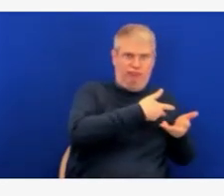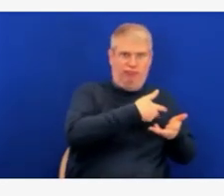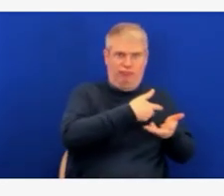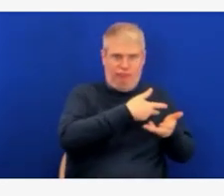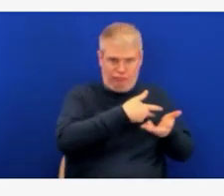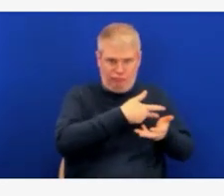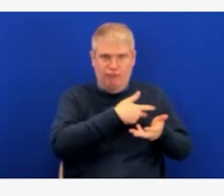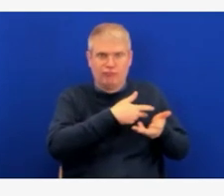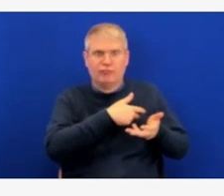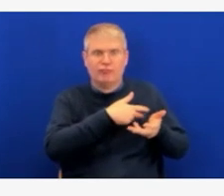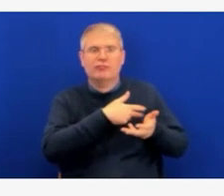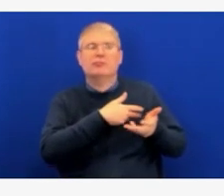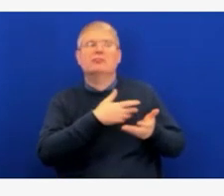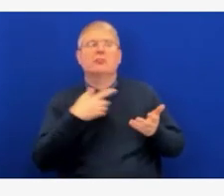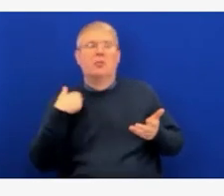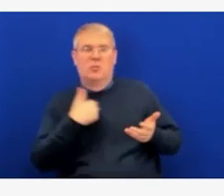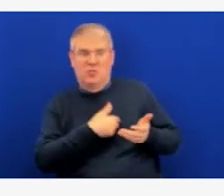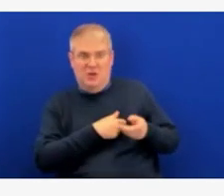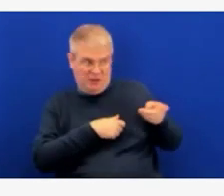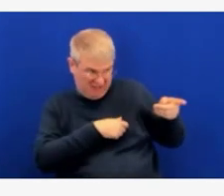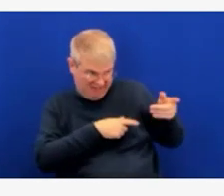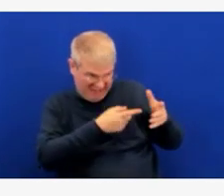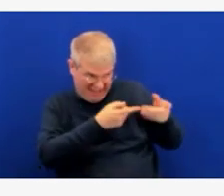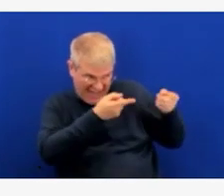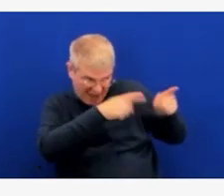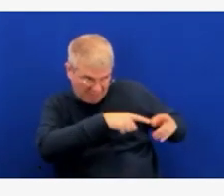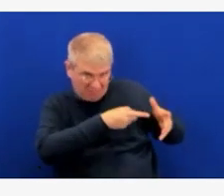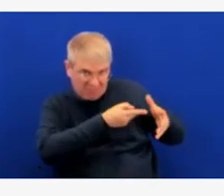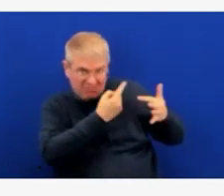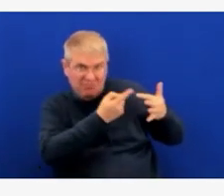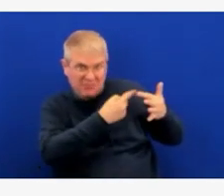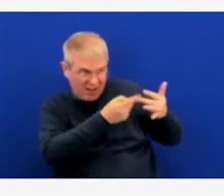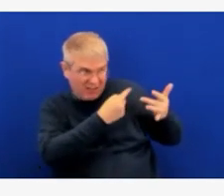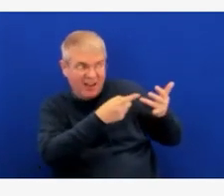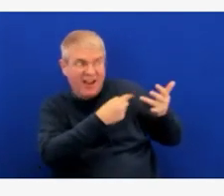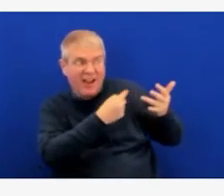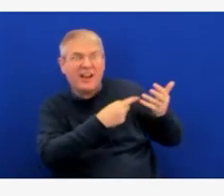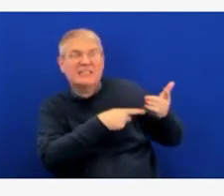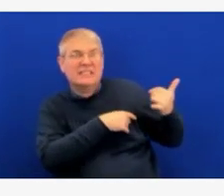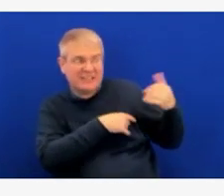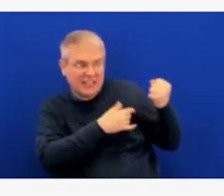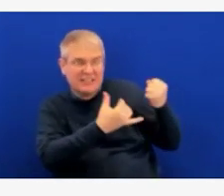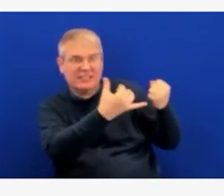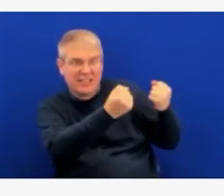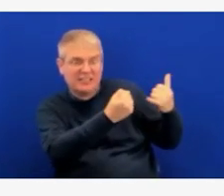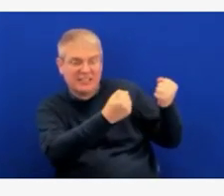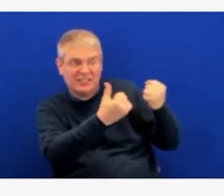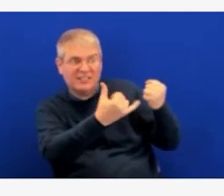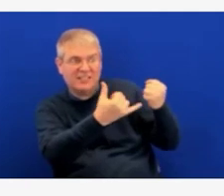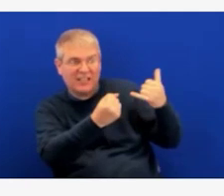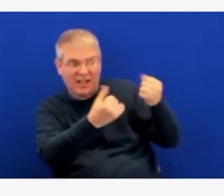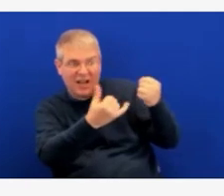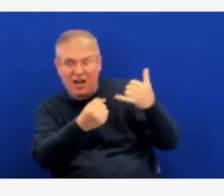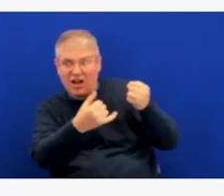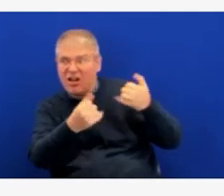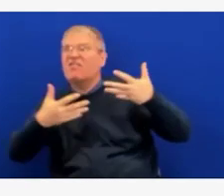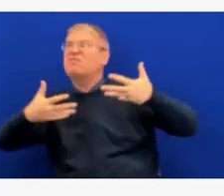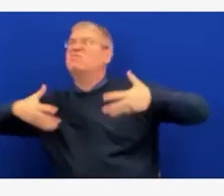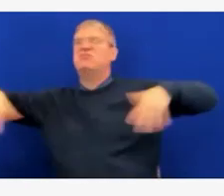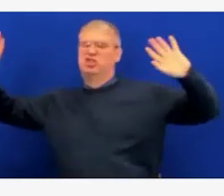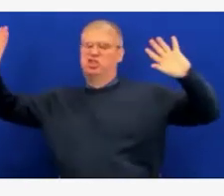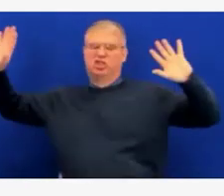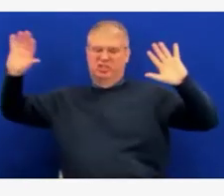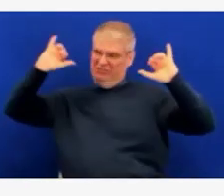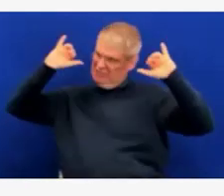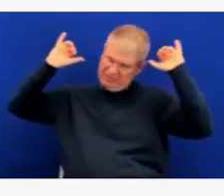would say you've transitioned from an individual focus to a community focus because of lack of resources. And then they would bring forward a request to